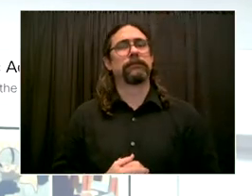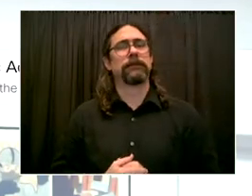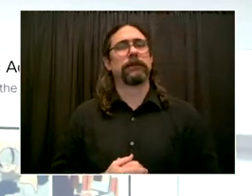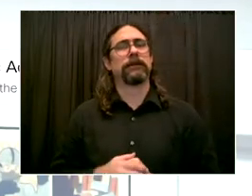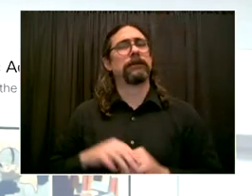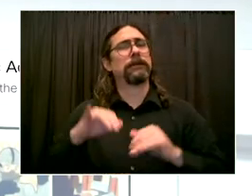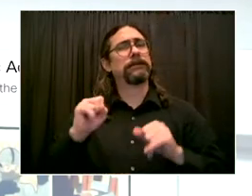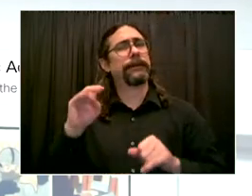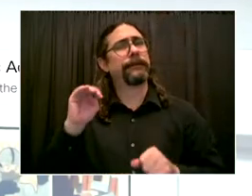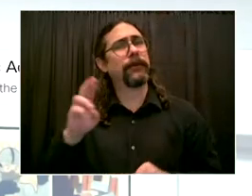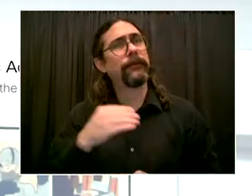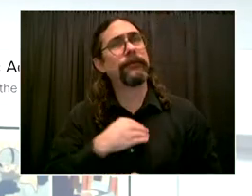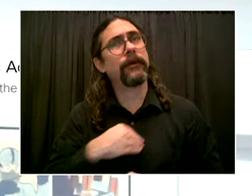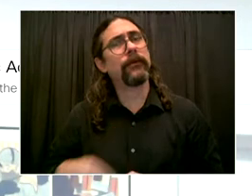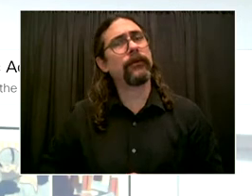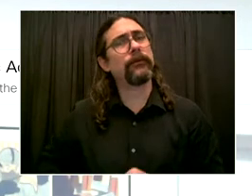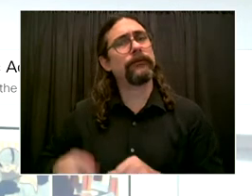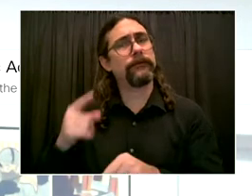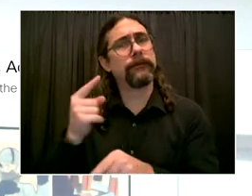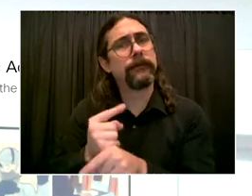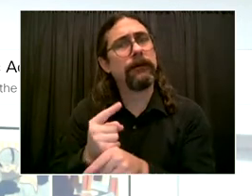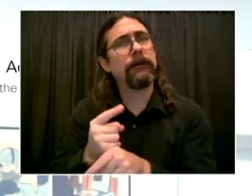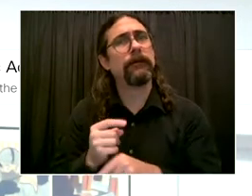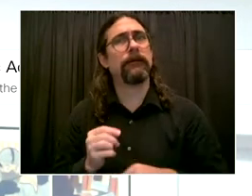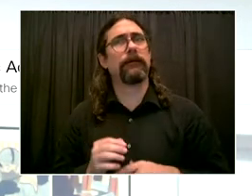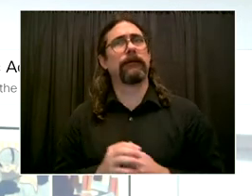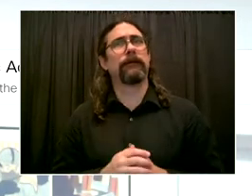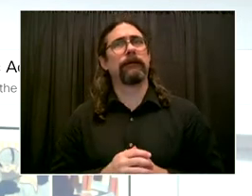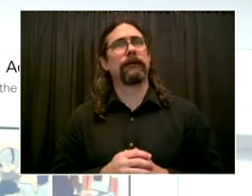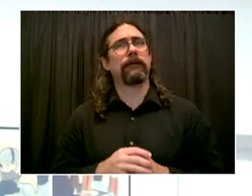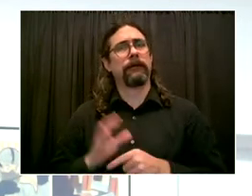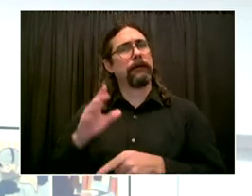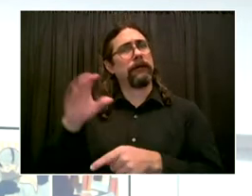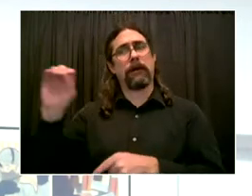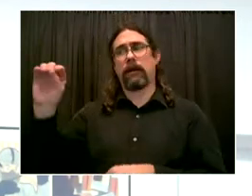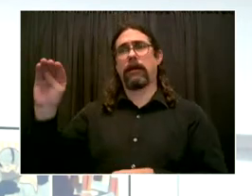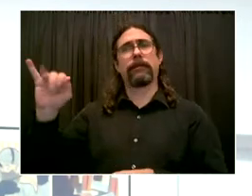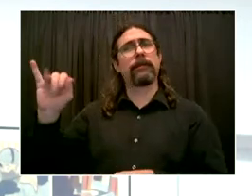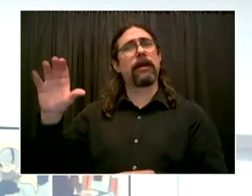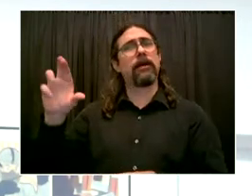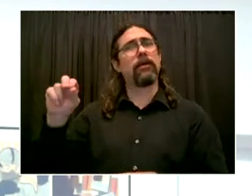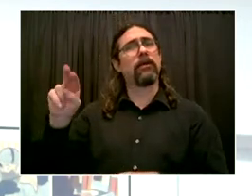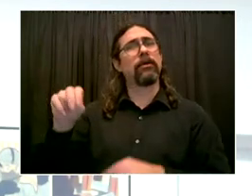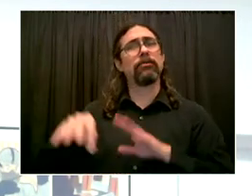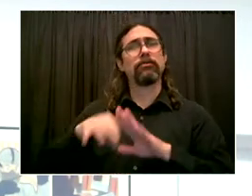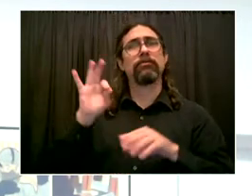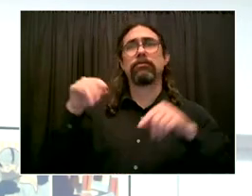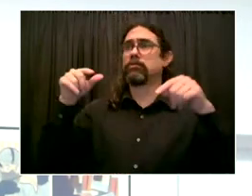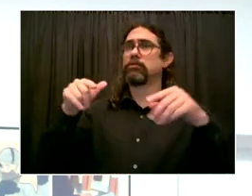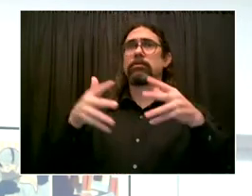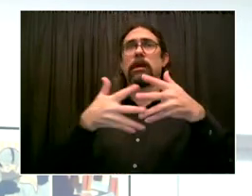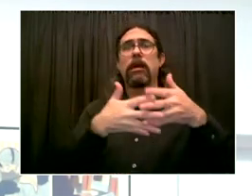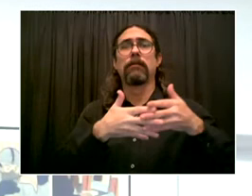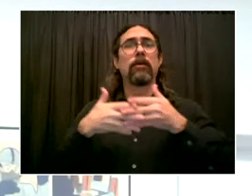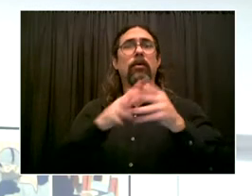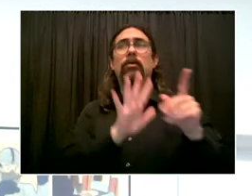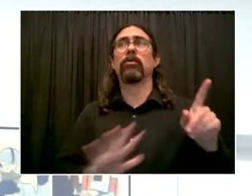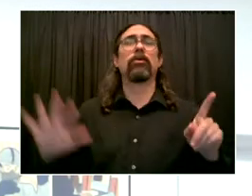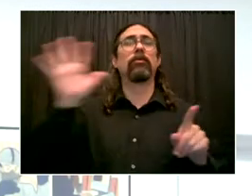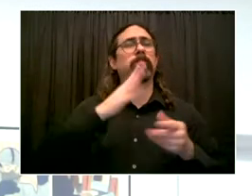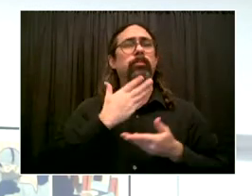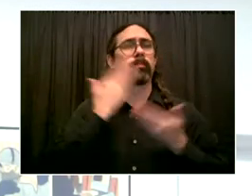or in the United States. Delta remains the dominant strain in NYC, with about 98 percent of specimens